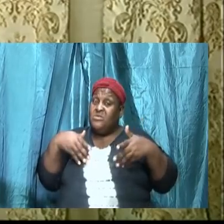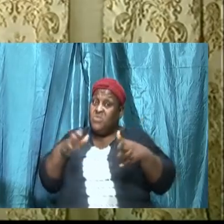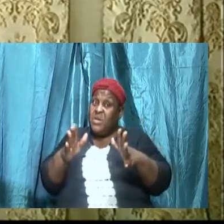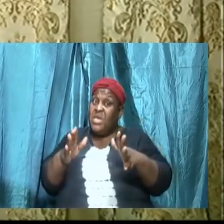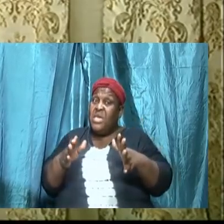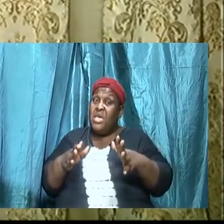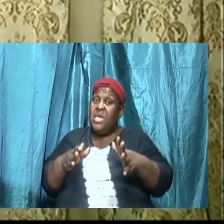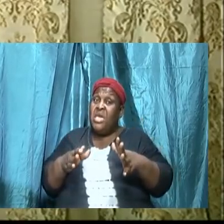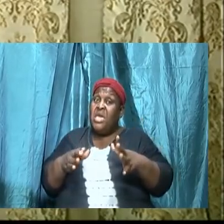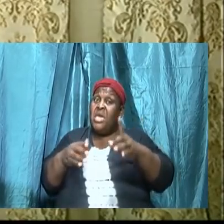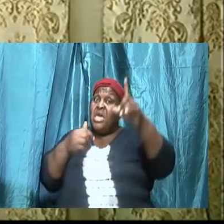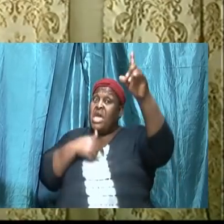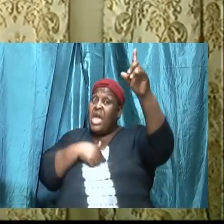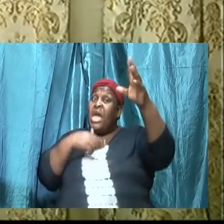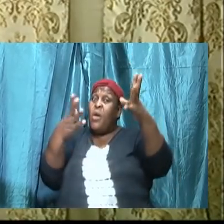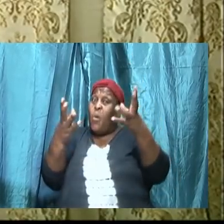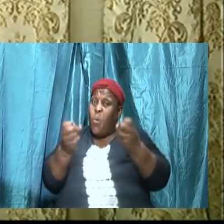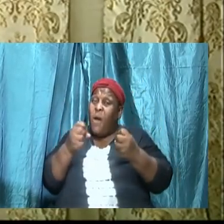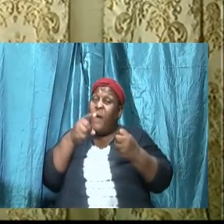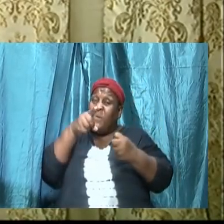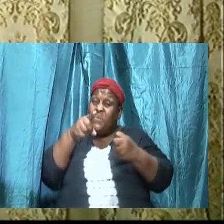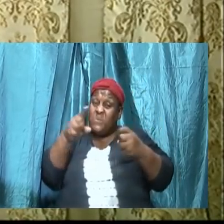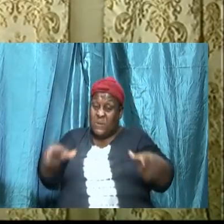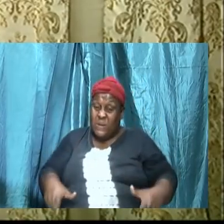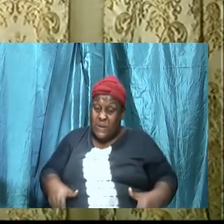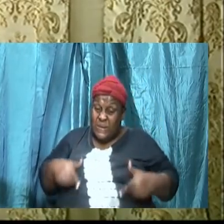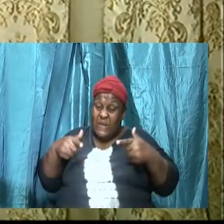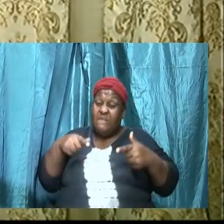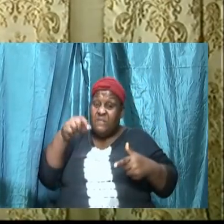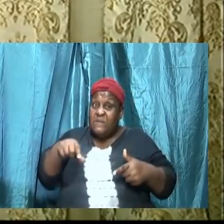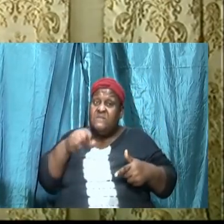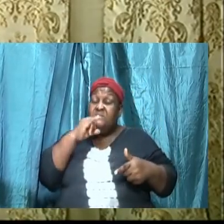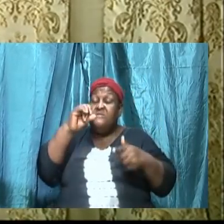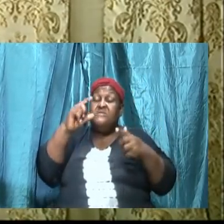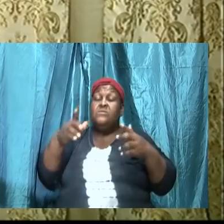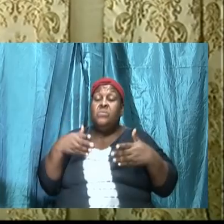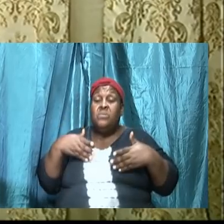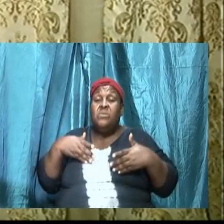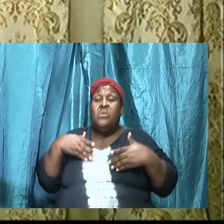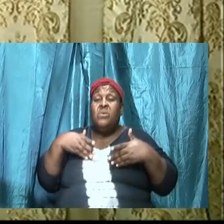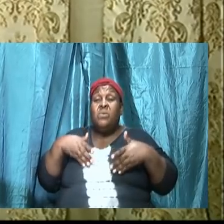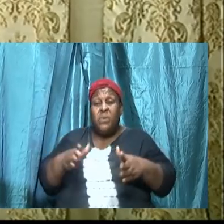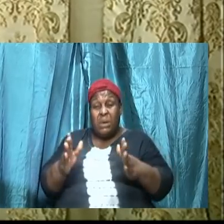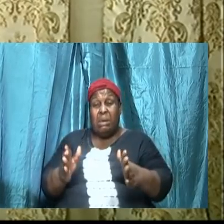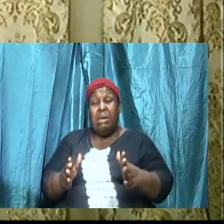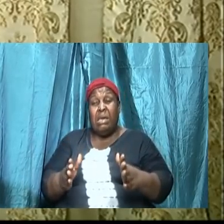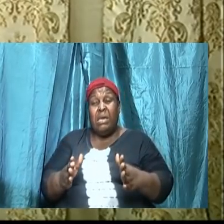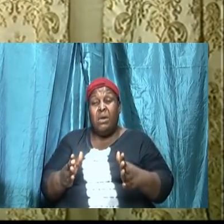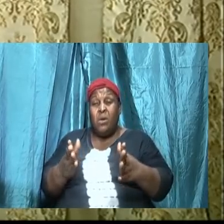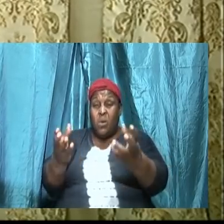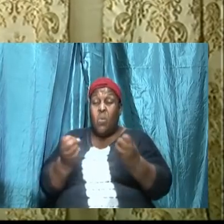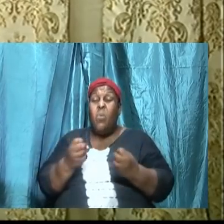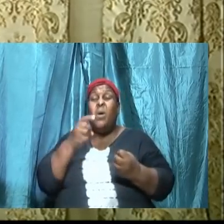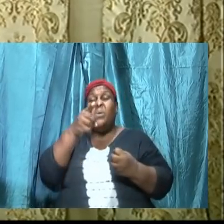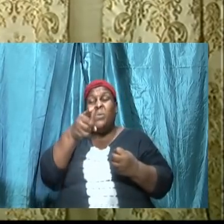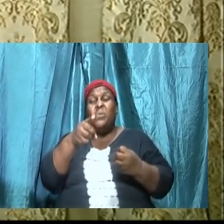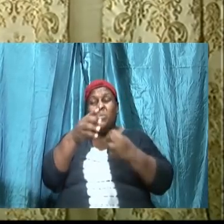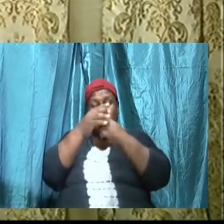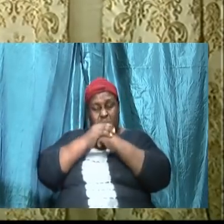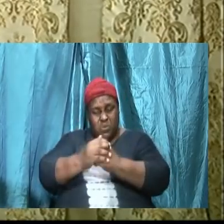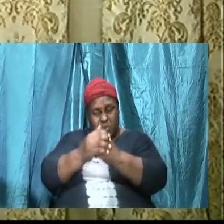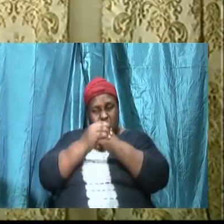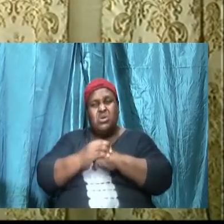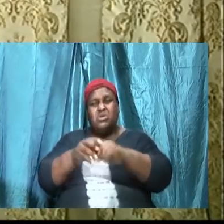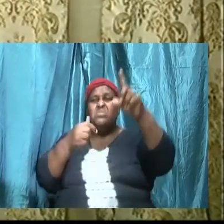my people that I have chosen. This is the way that I would want you to worship me.